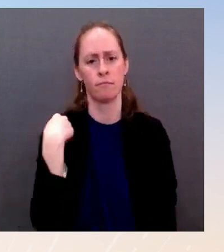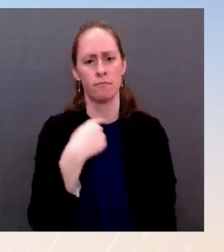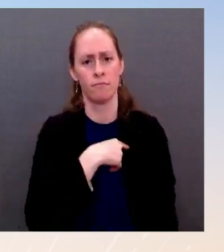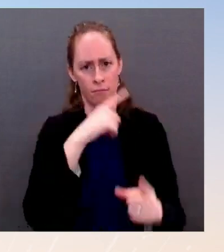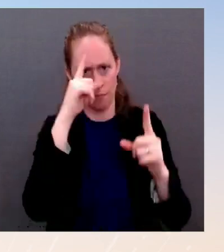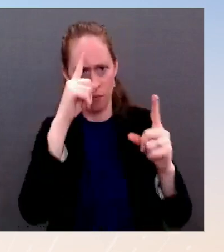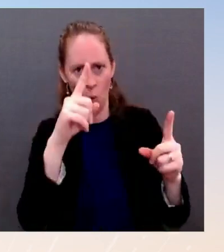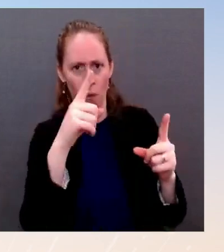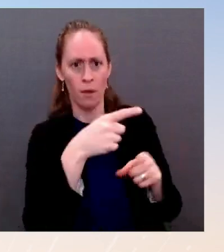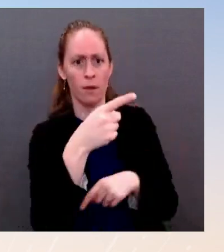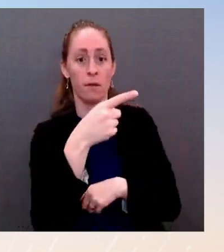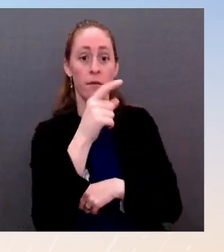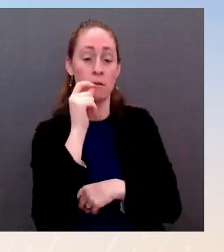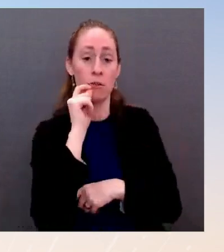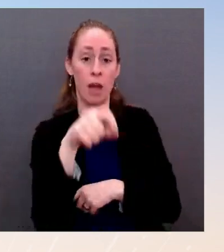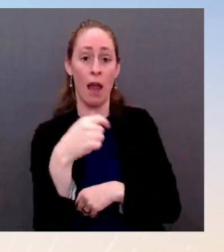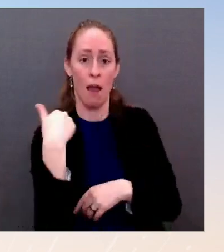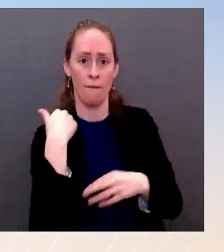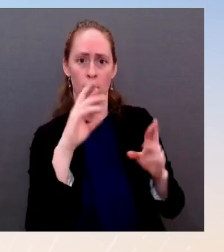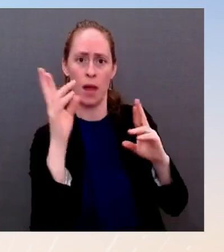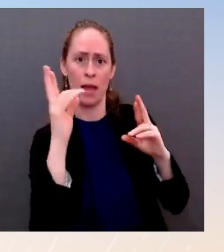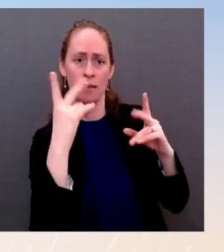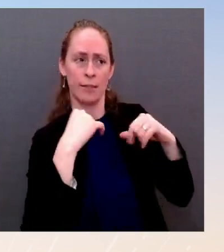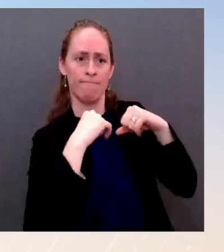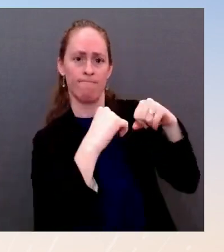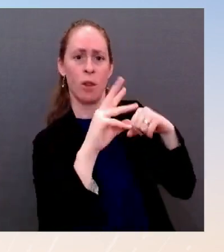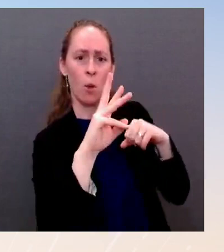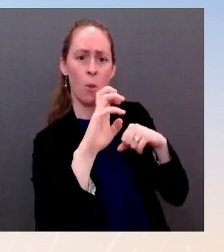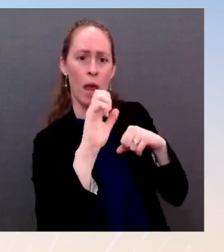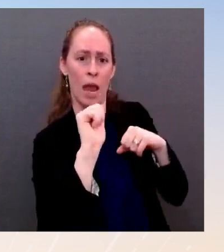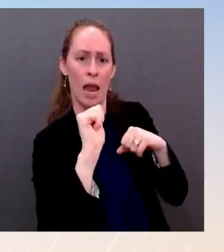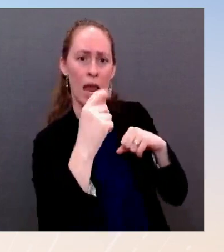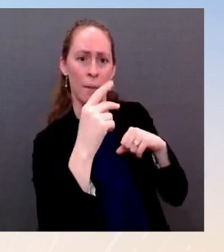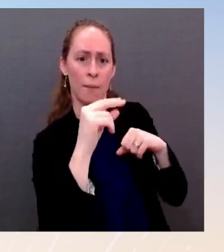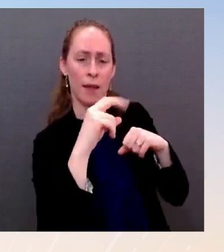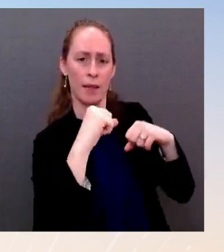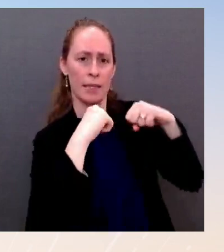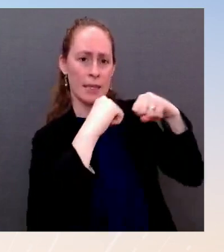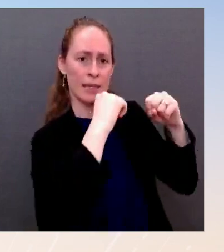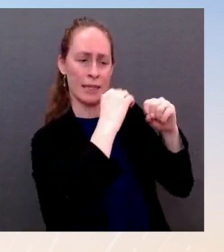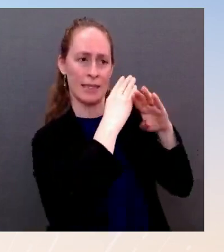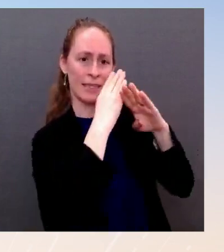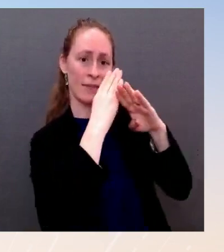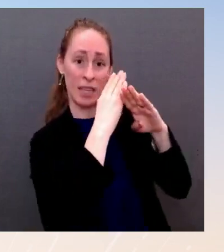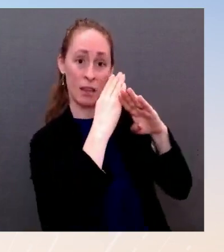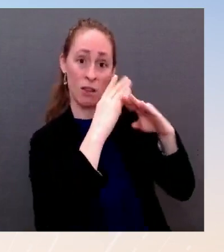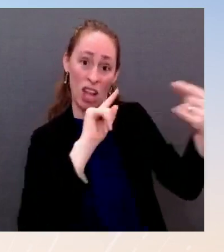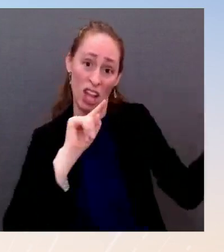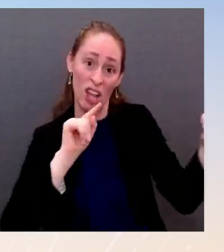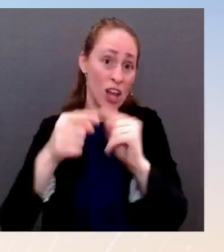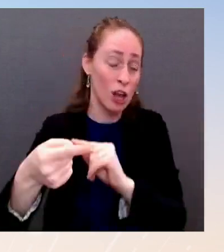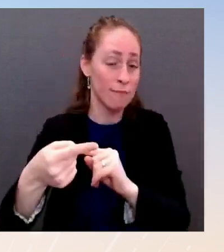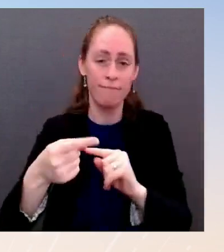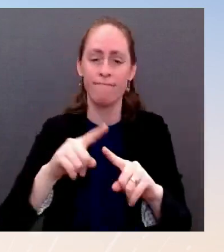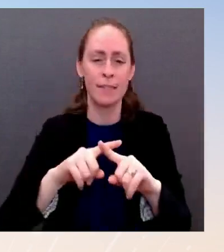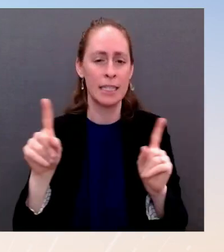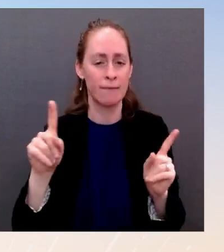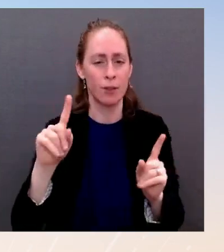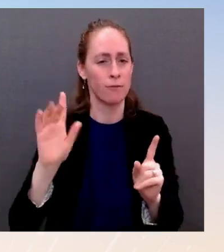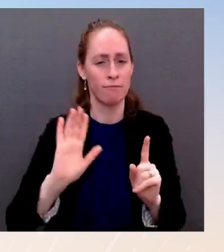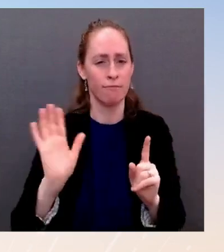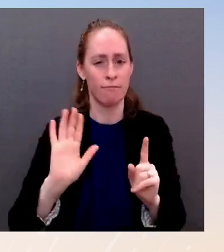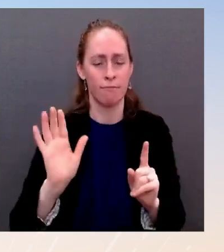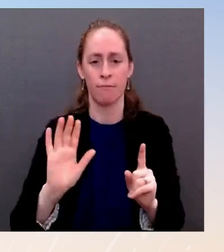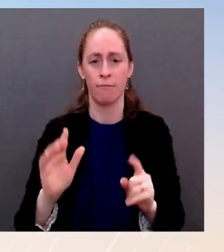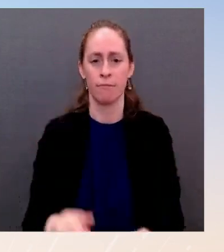They are not meant for offensive purposes against any country. So, we feel very proud of the contribution and commitment that we have